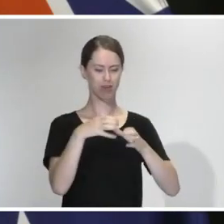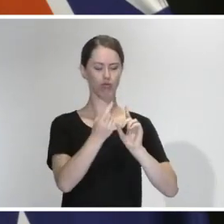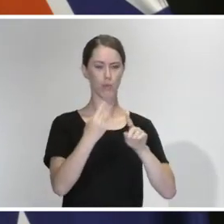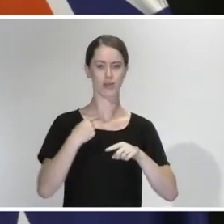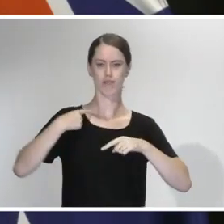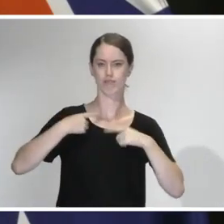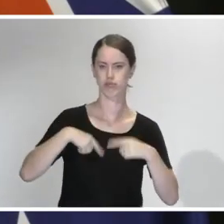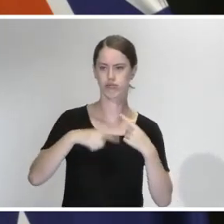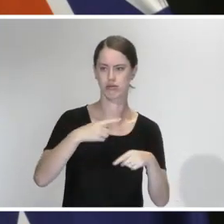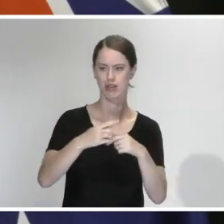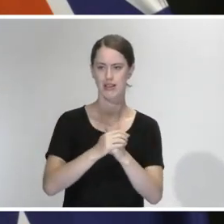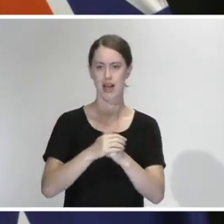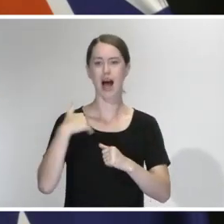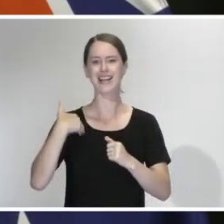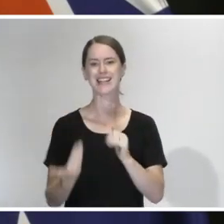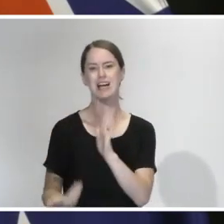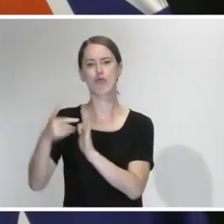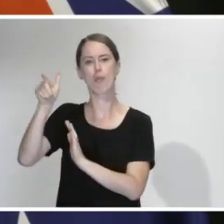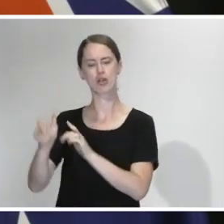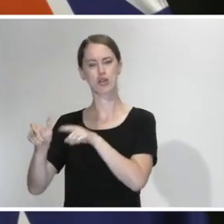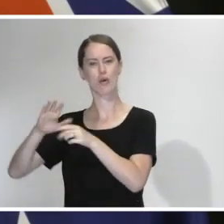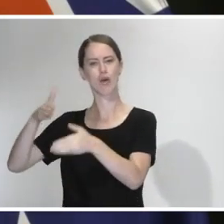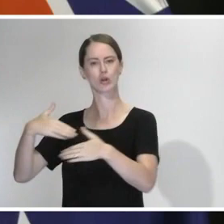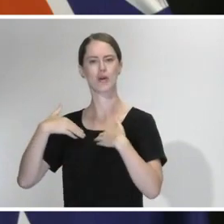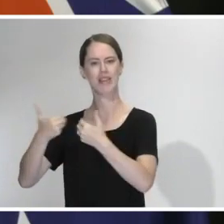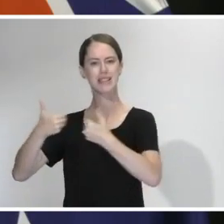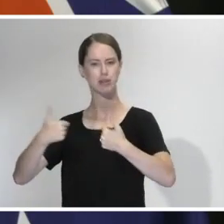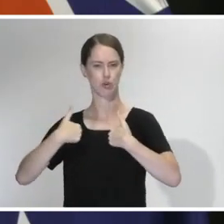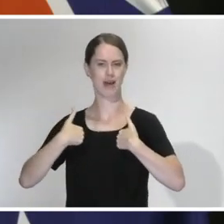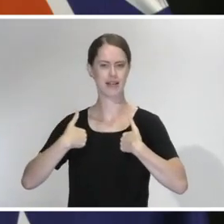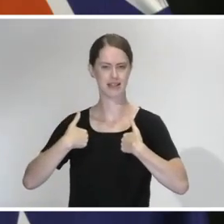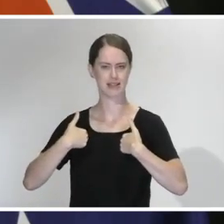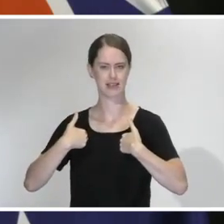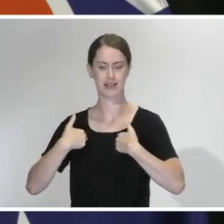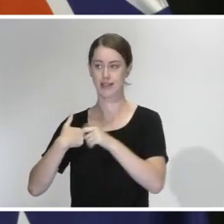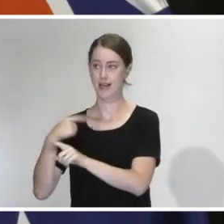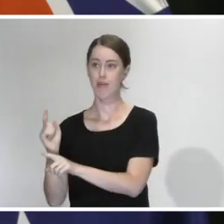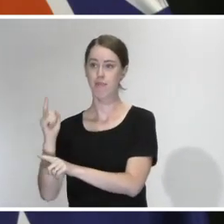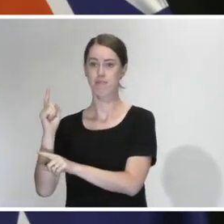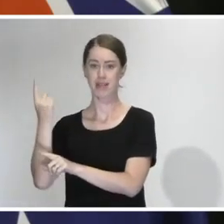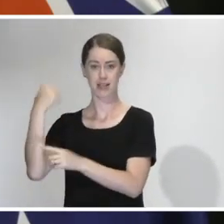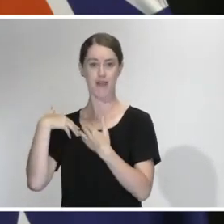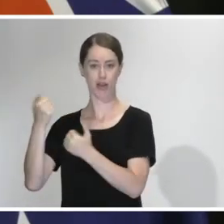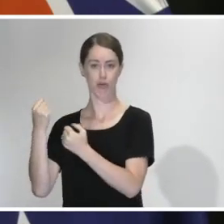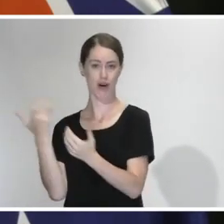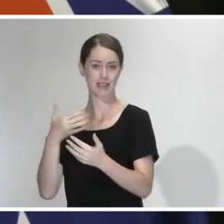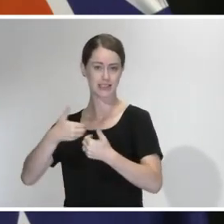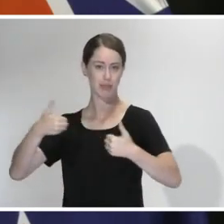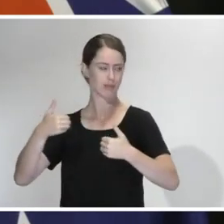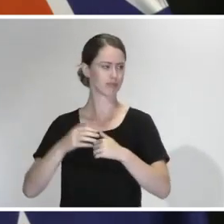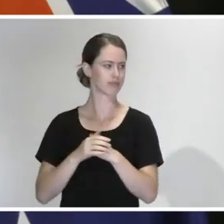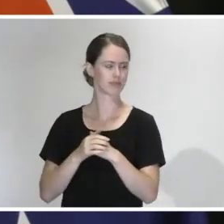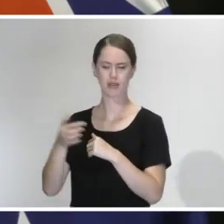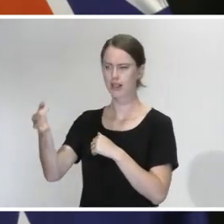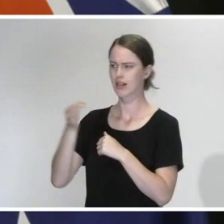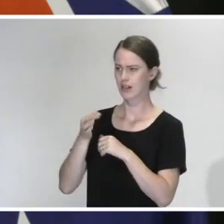going. I'd need that additional focus on our health response, and the Minister of Health provides that. Have you sort of shown us to remind the ministers